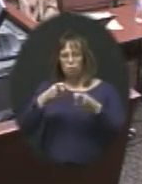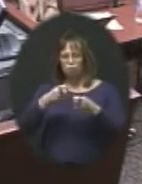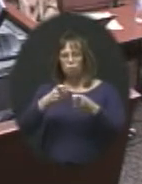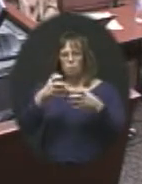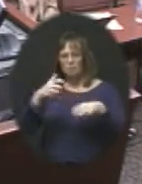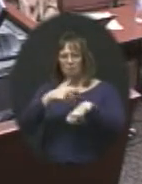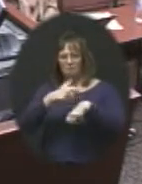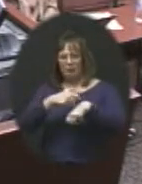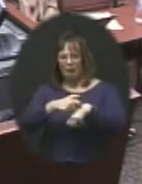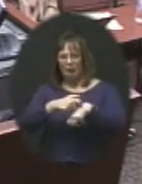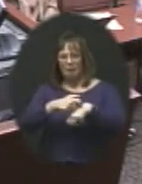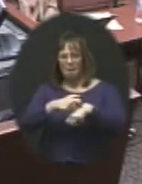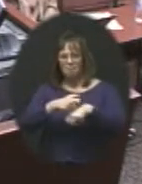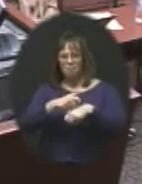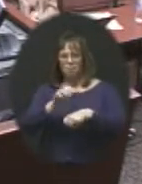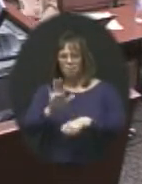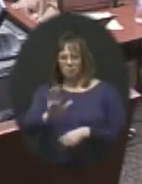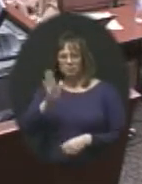takes on the presentation.